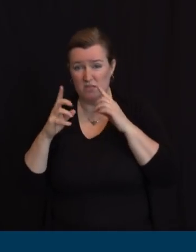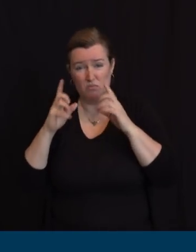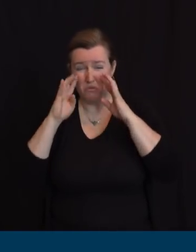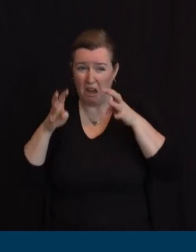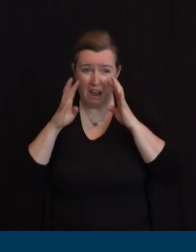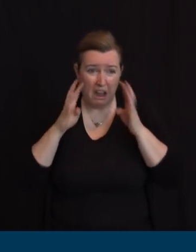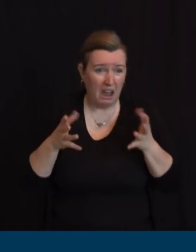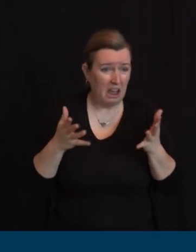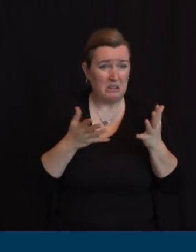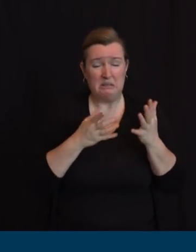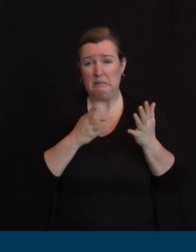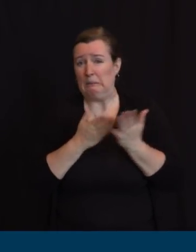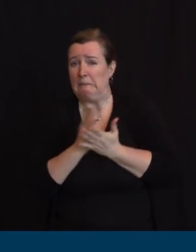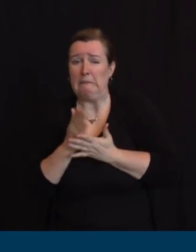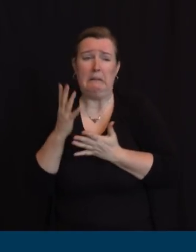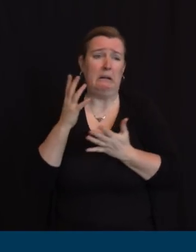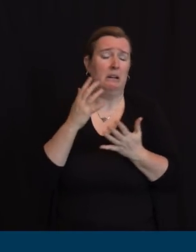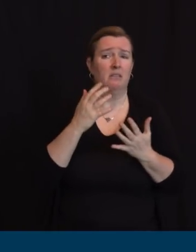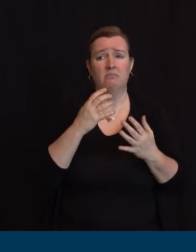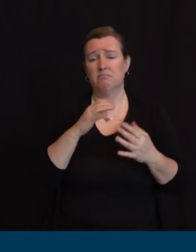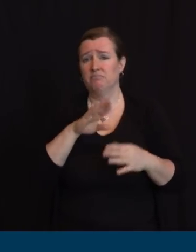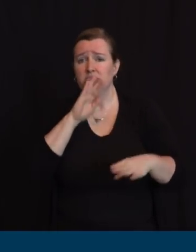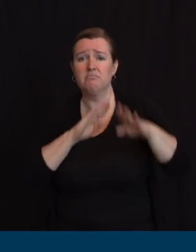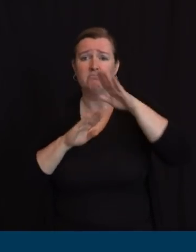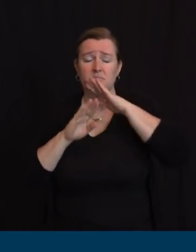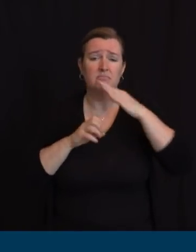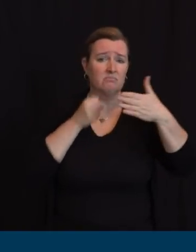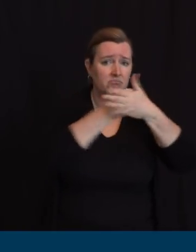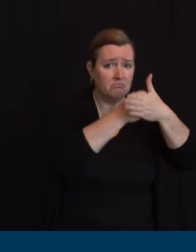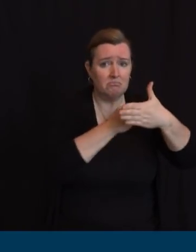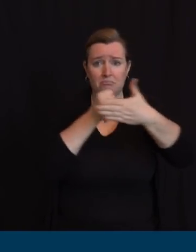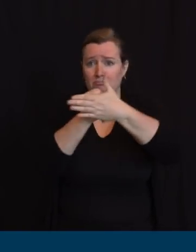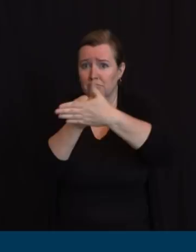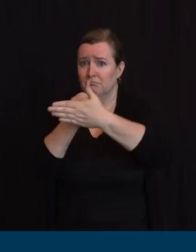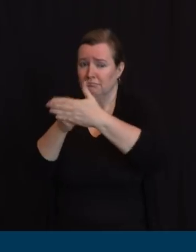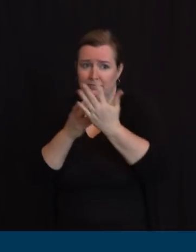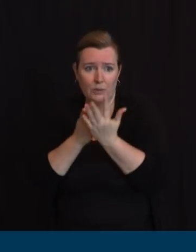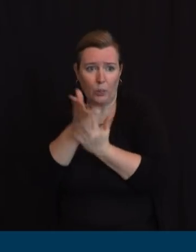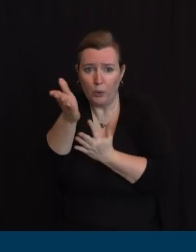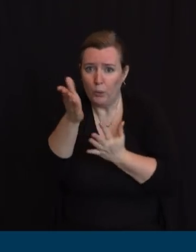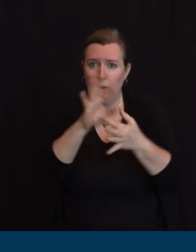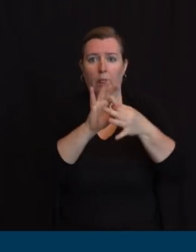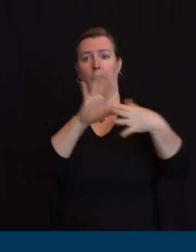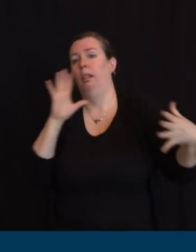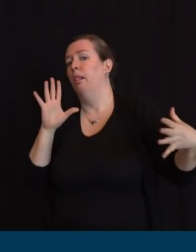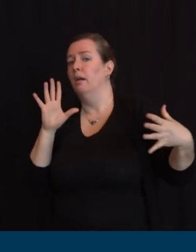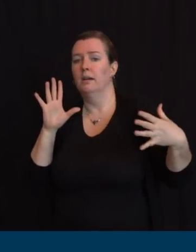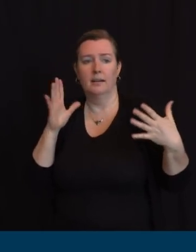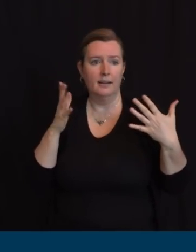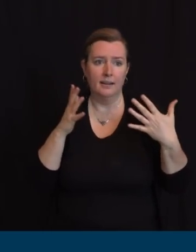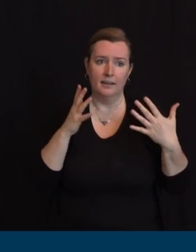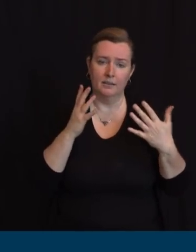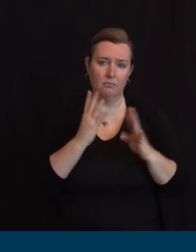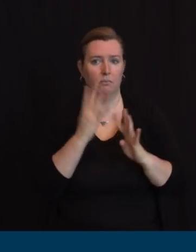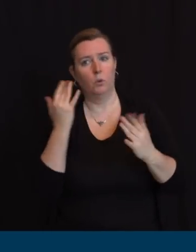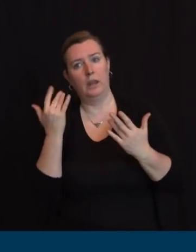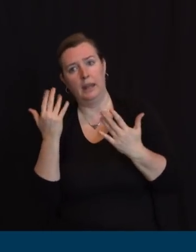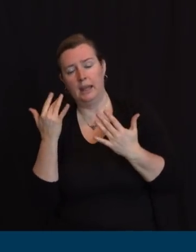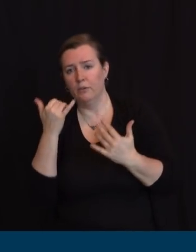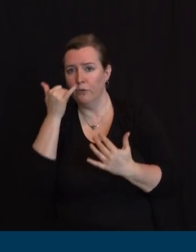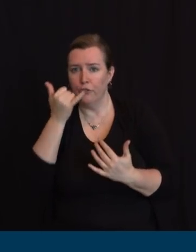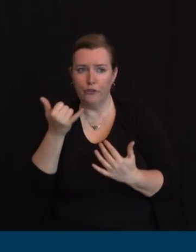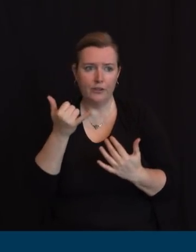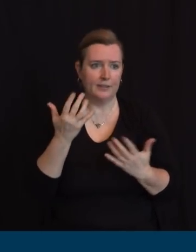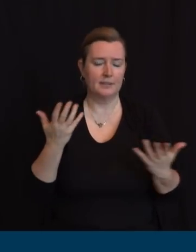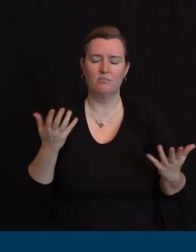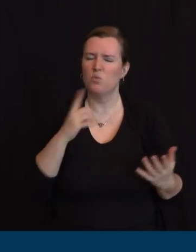on the coal and then they get disconnected. It just sounds nightmarish. Has there been any discussion that you're